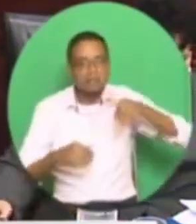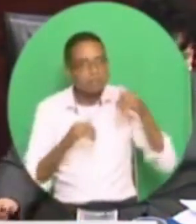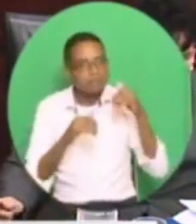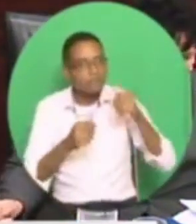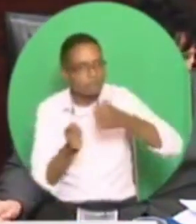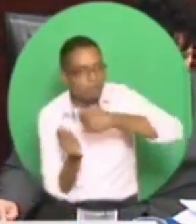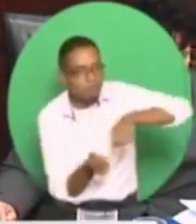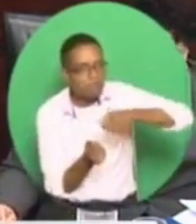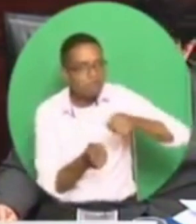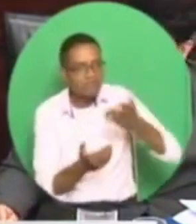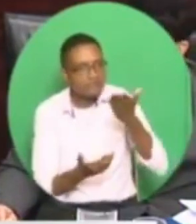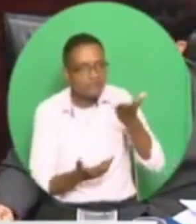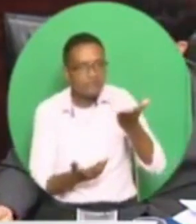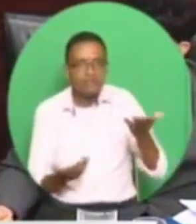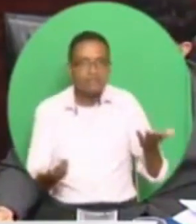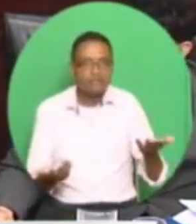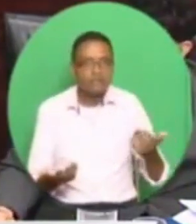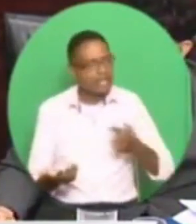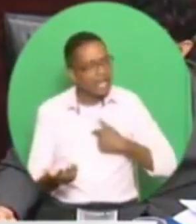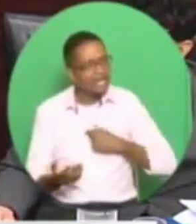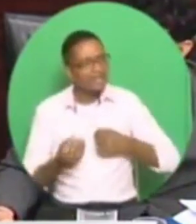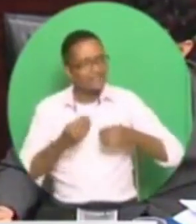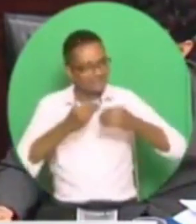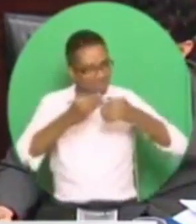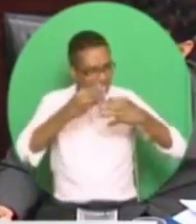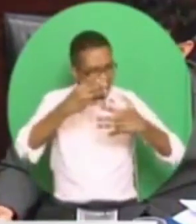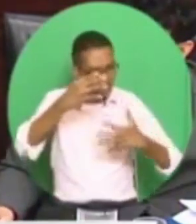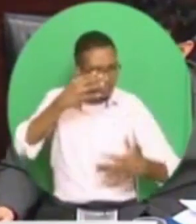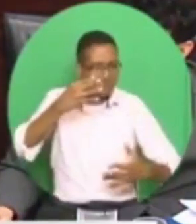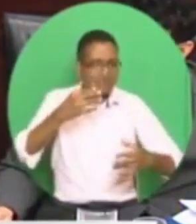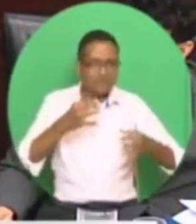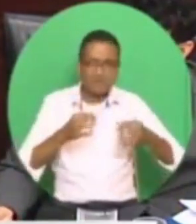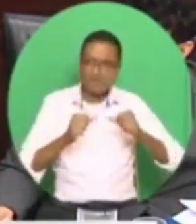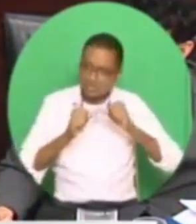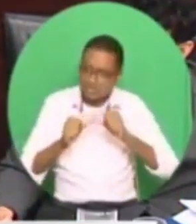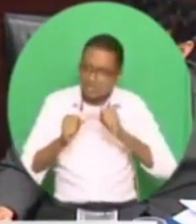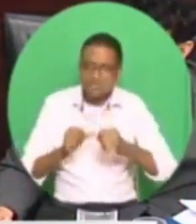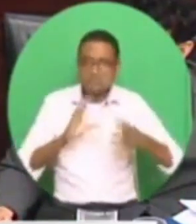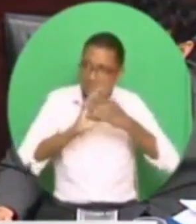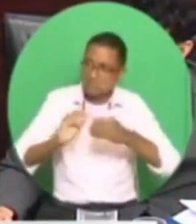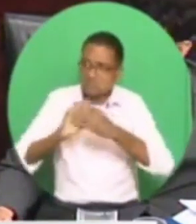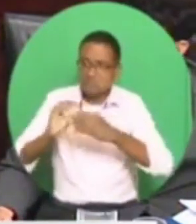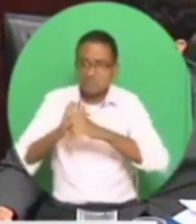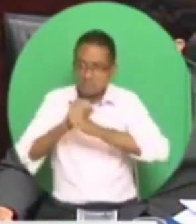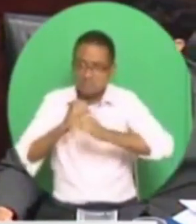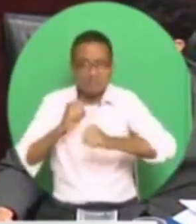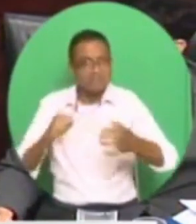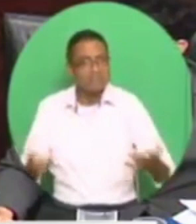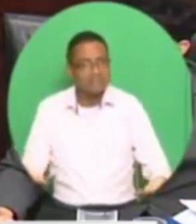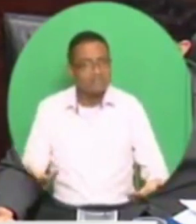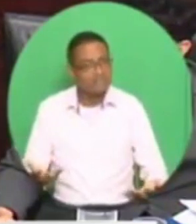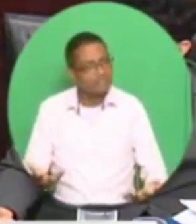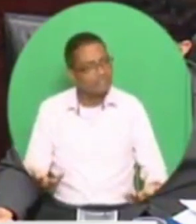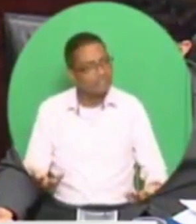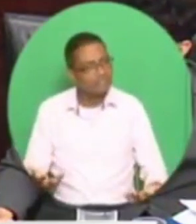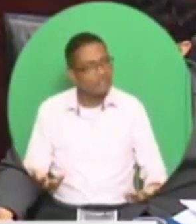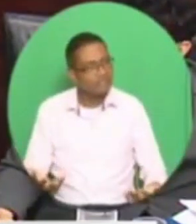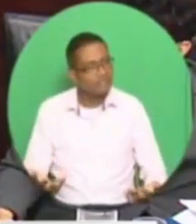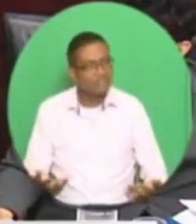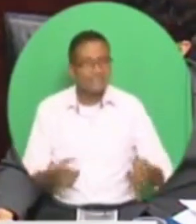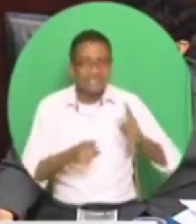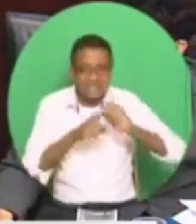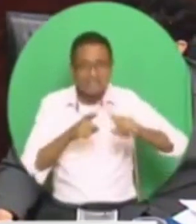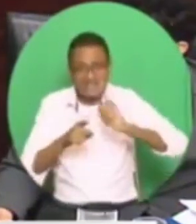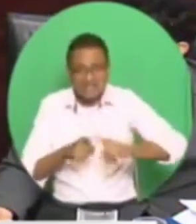Madden's Week, I could go on with the Soka and the Seas, $3 million. But the one, paintings, $3 million.